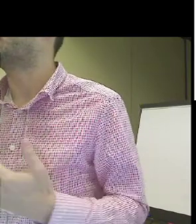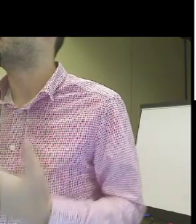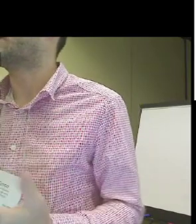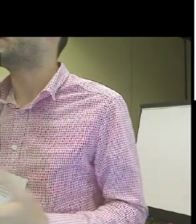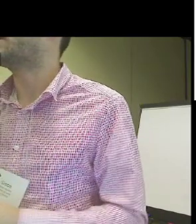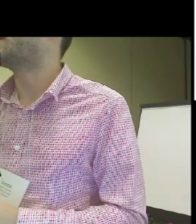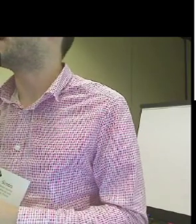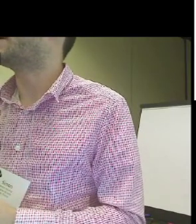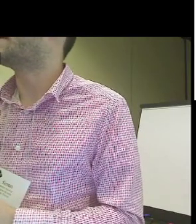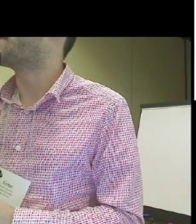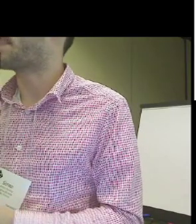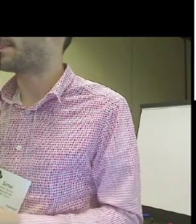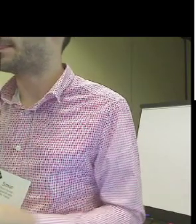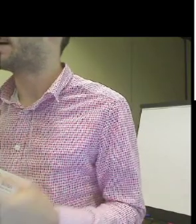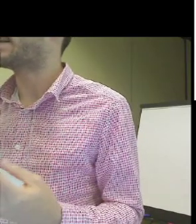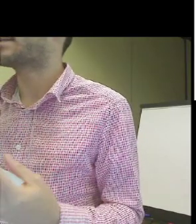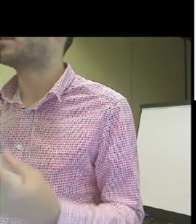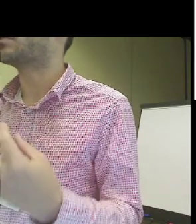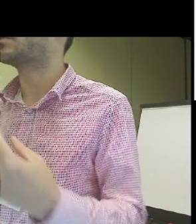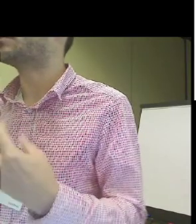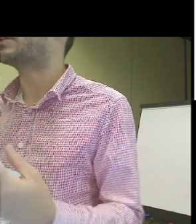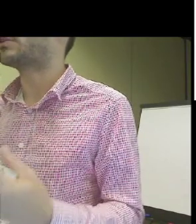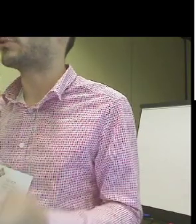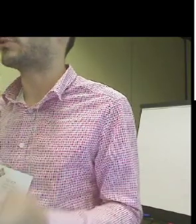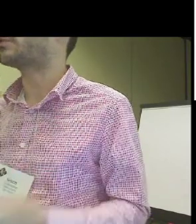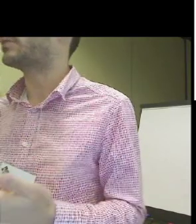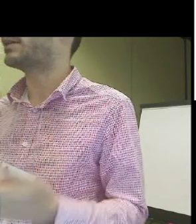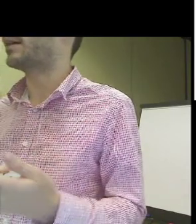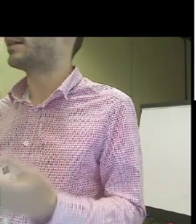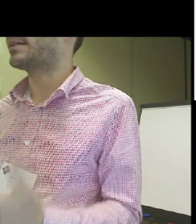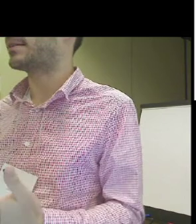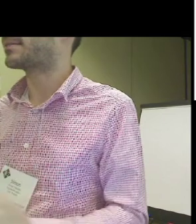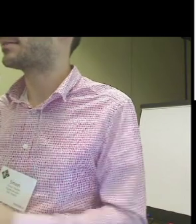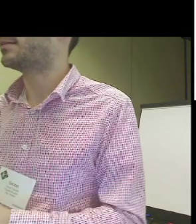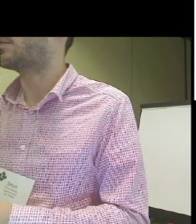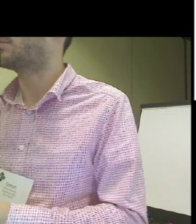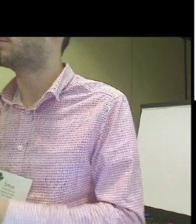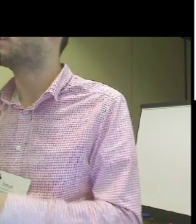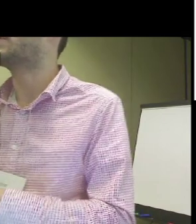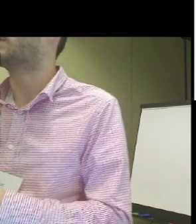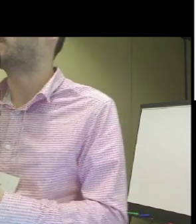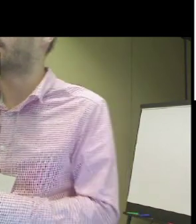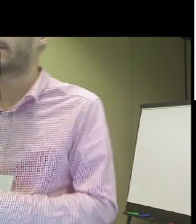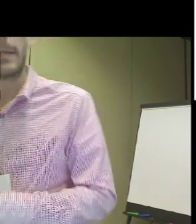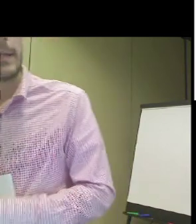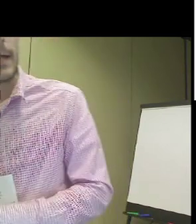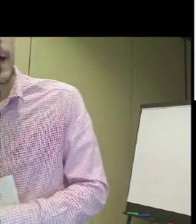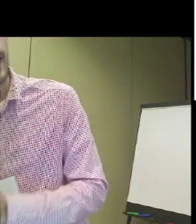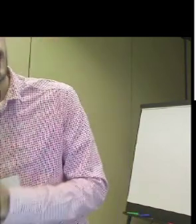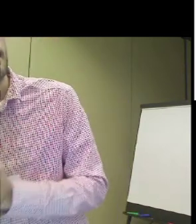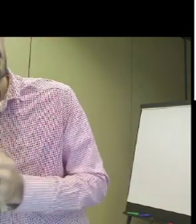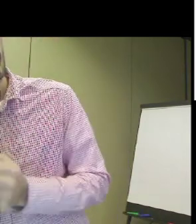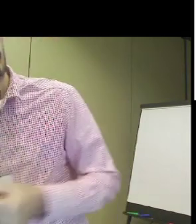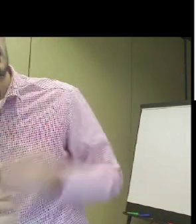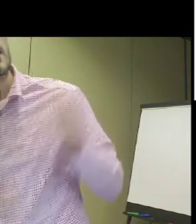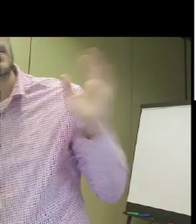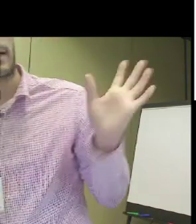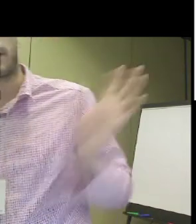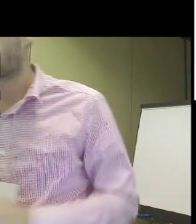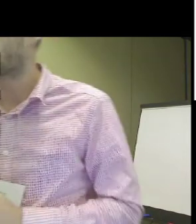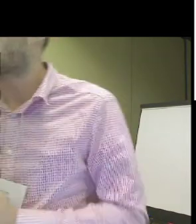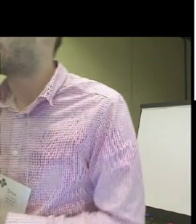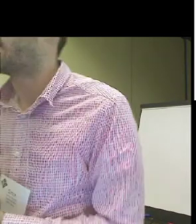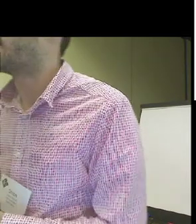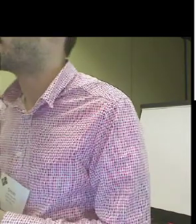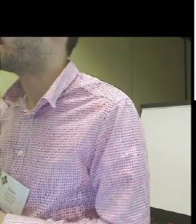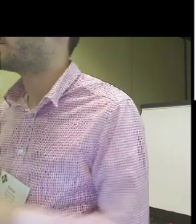say, OK, we don't have really nice oral communication. We are not really at ease in oral communication. The thing is